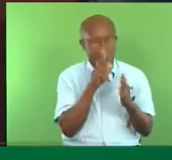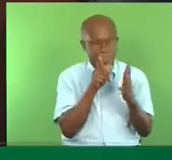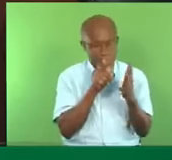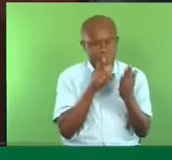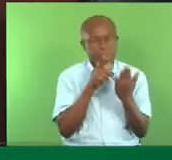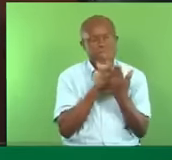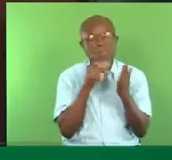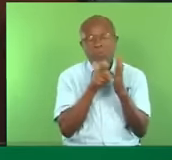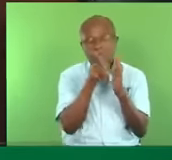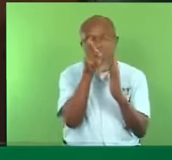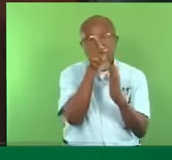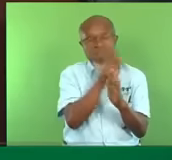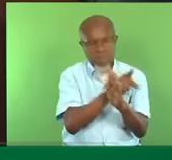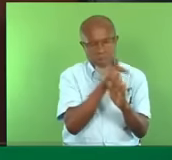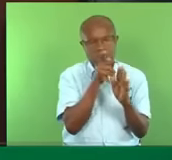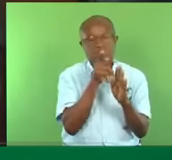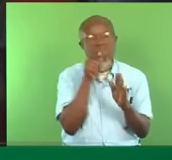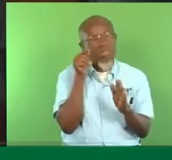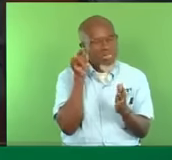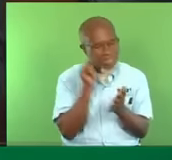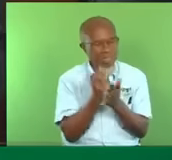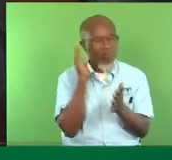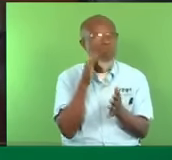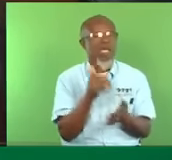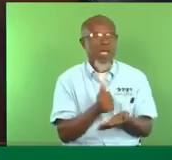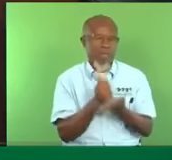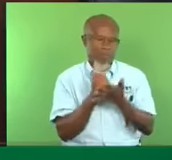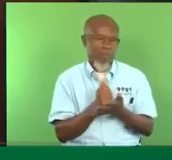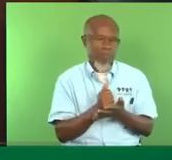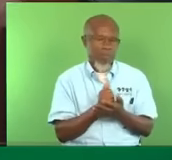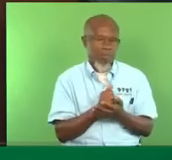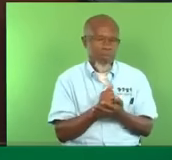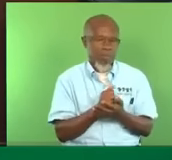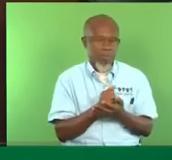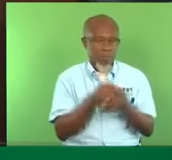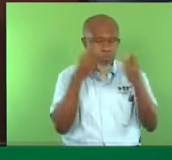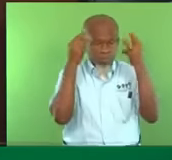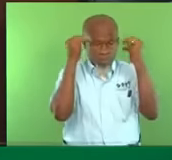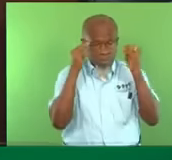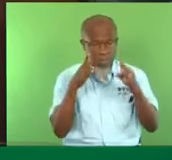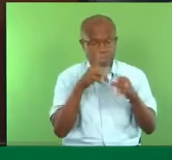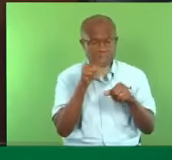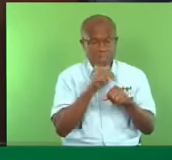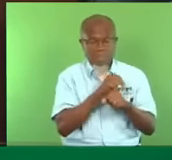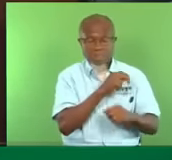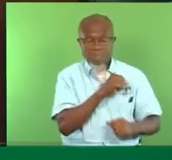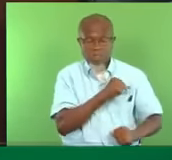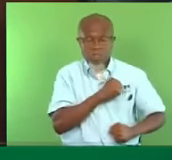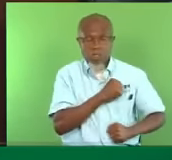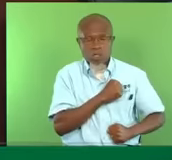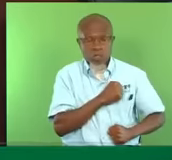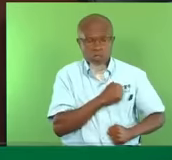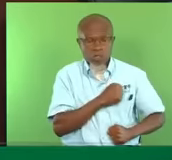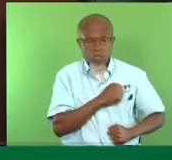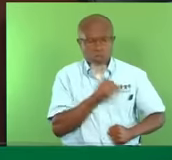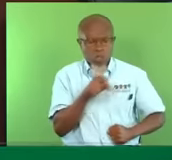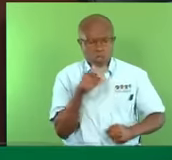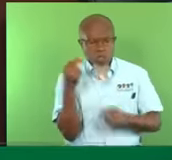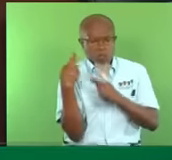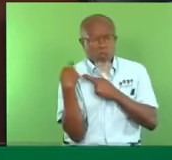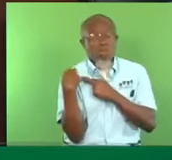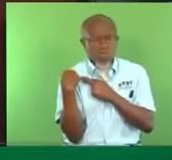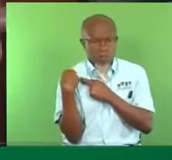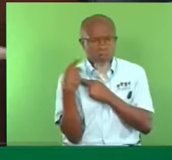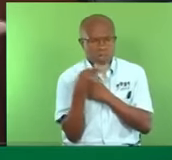The member for Lavantel West presides over the fire services. Now, I want to tell the people of Trinidad and Tobago, anytime you think security, you must think safety.